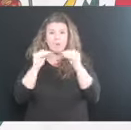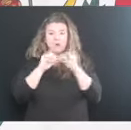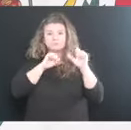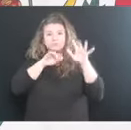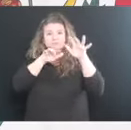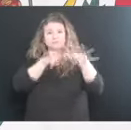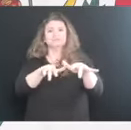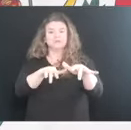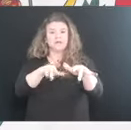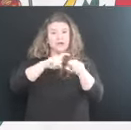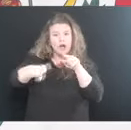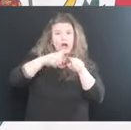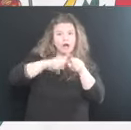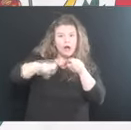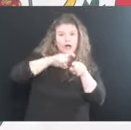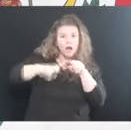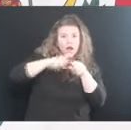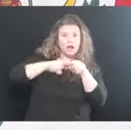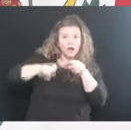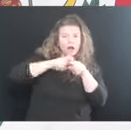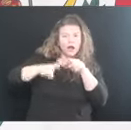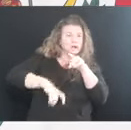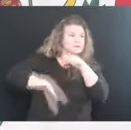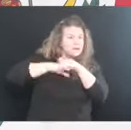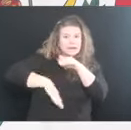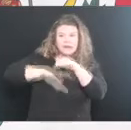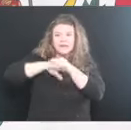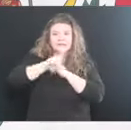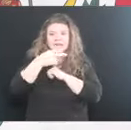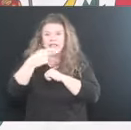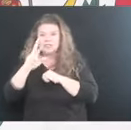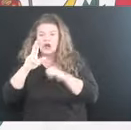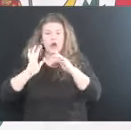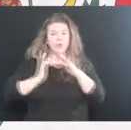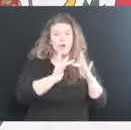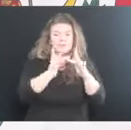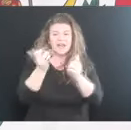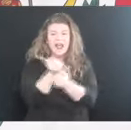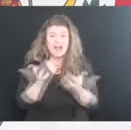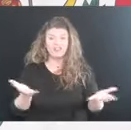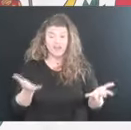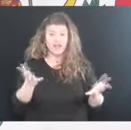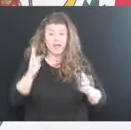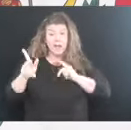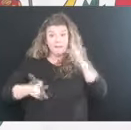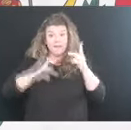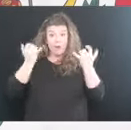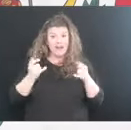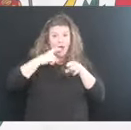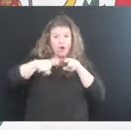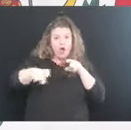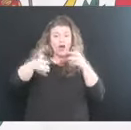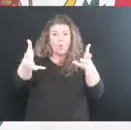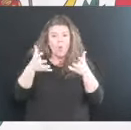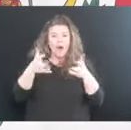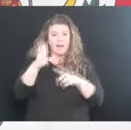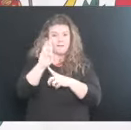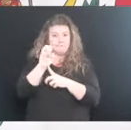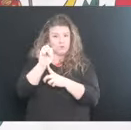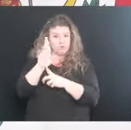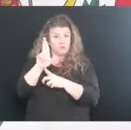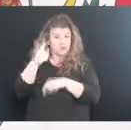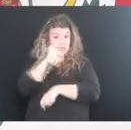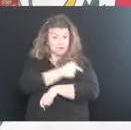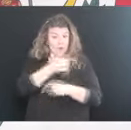On our call lines and on the DHHR website and everything of people calling in wanting to get their booster shot.